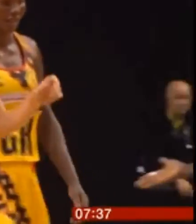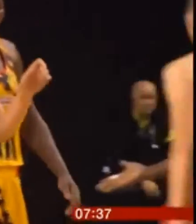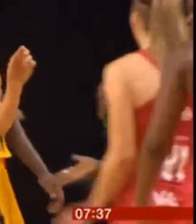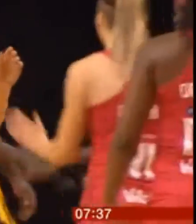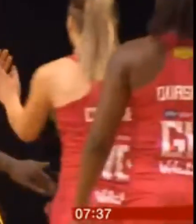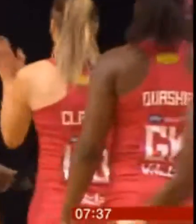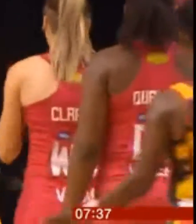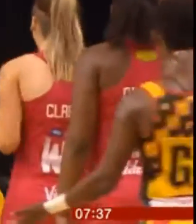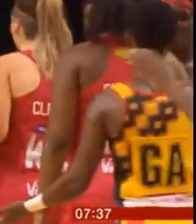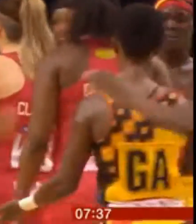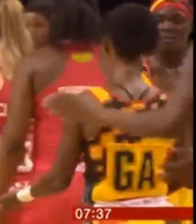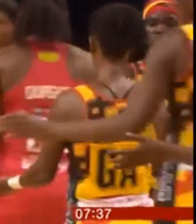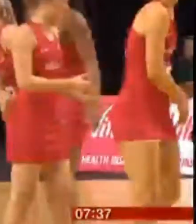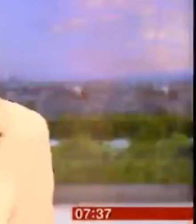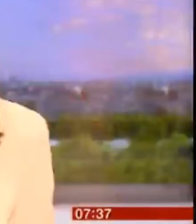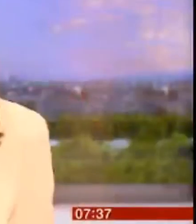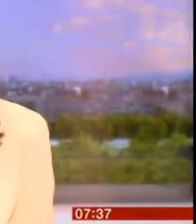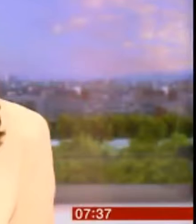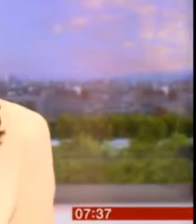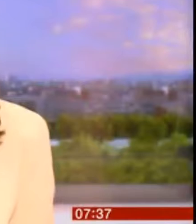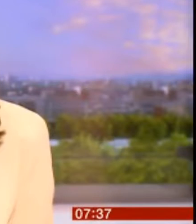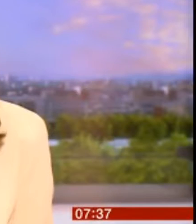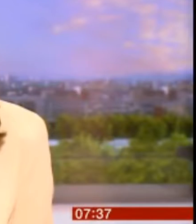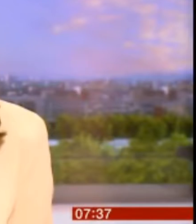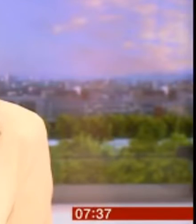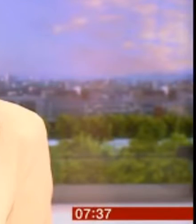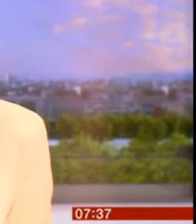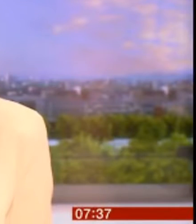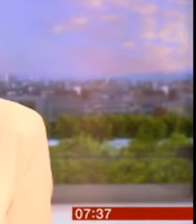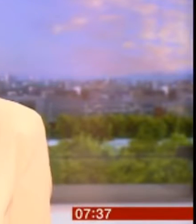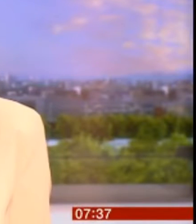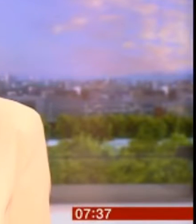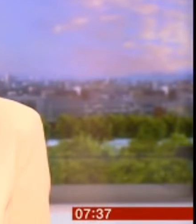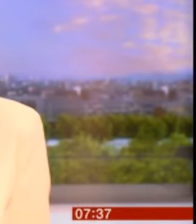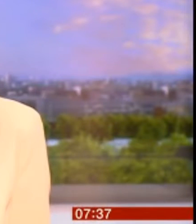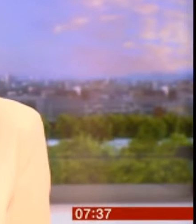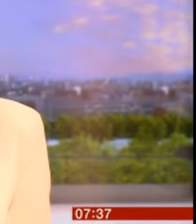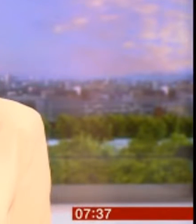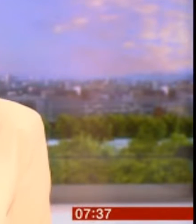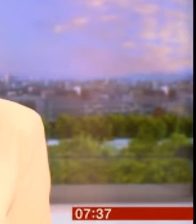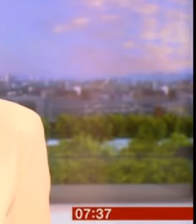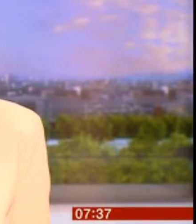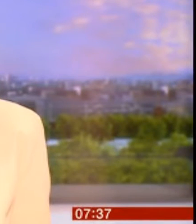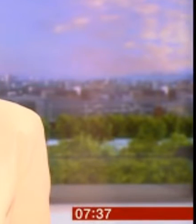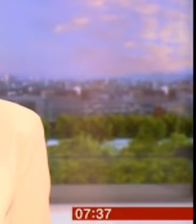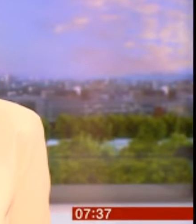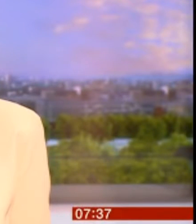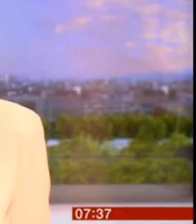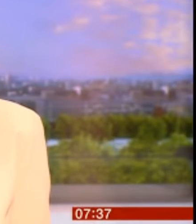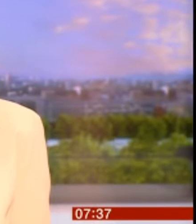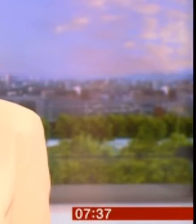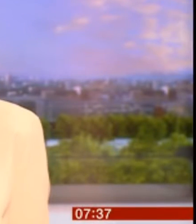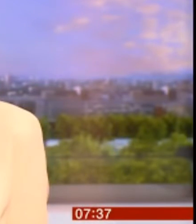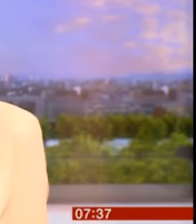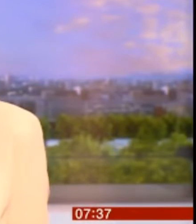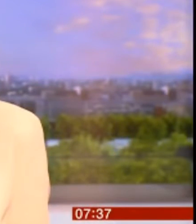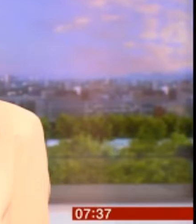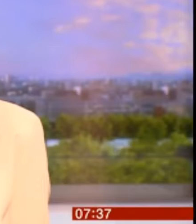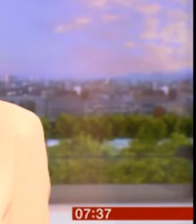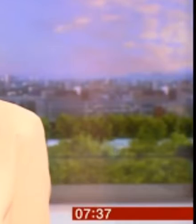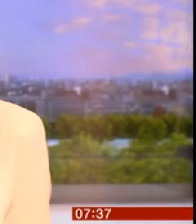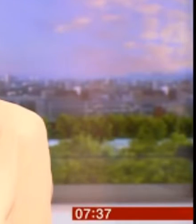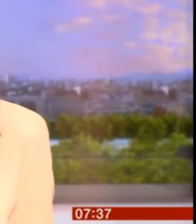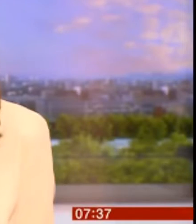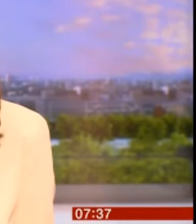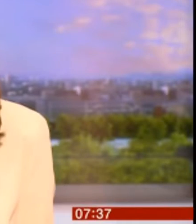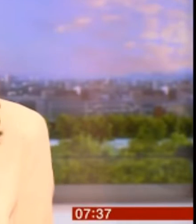points to 46. There is a big fight for Tyson Fury this weekend. He challenges Deontay Wilder for the WBC